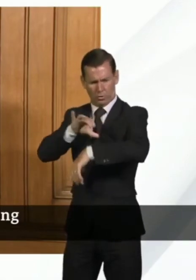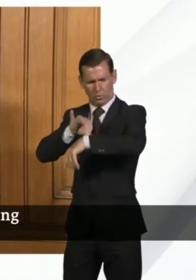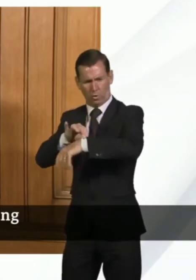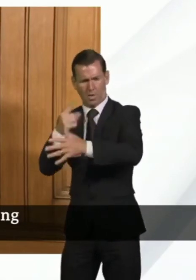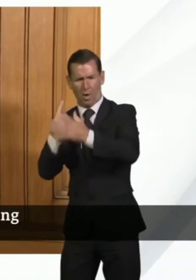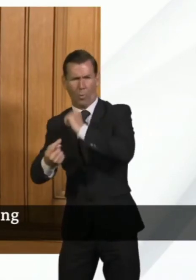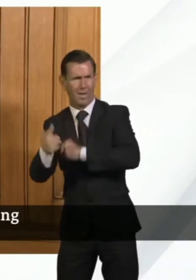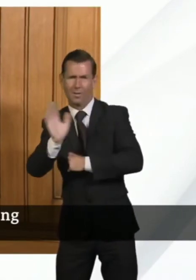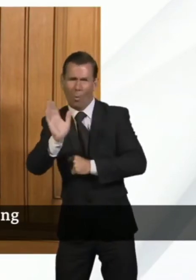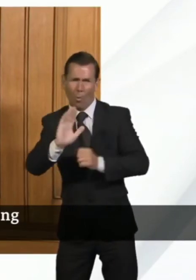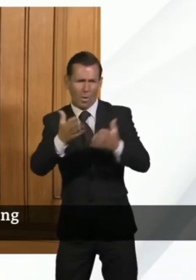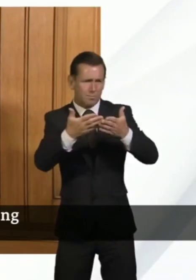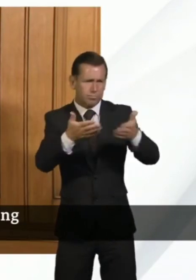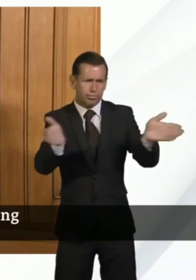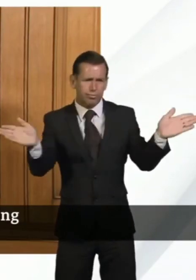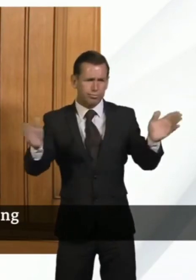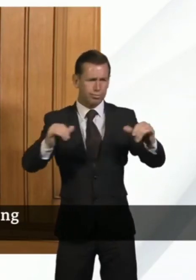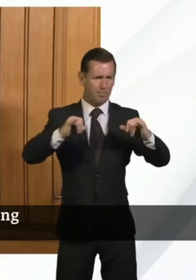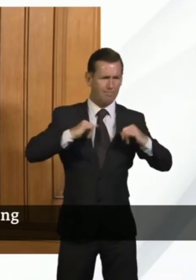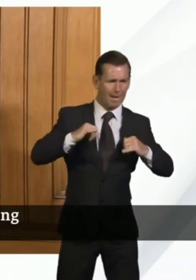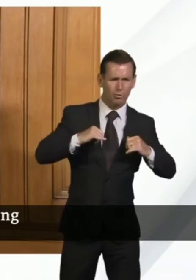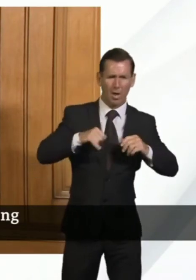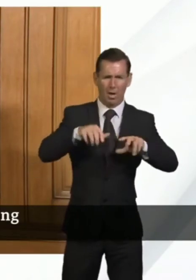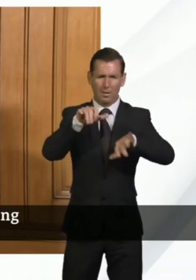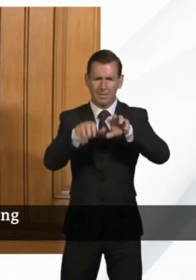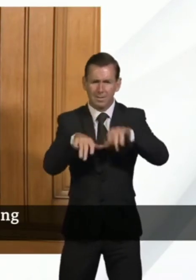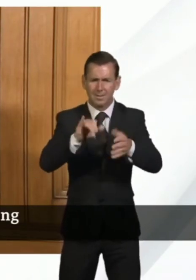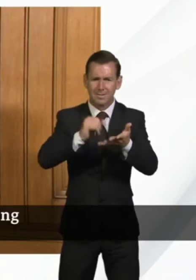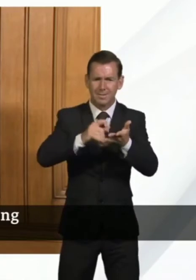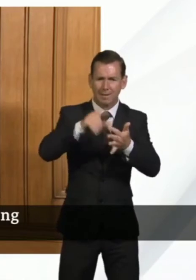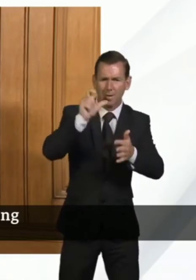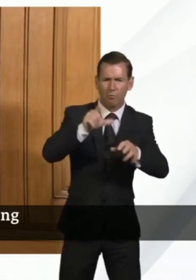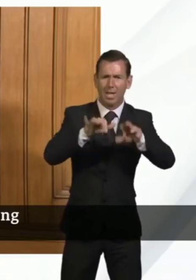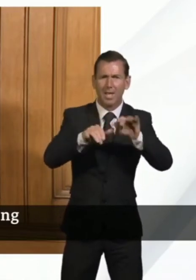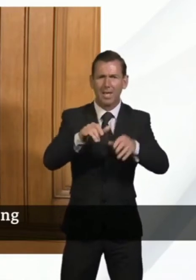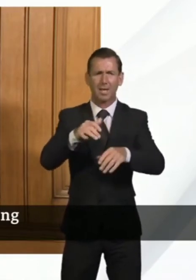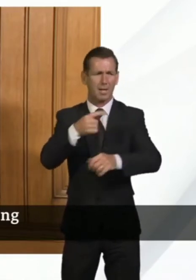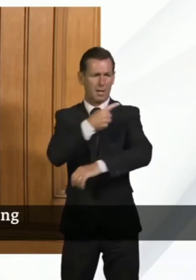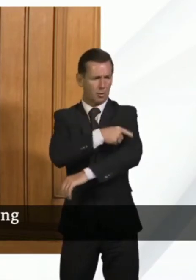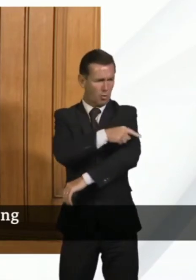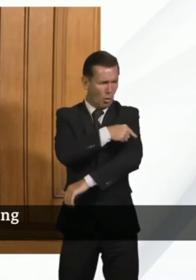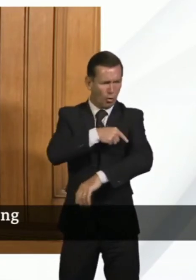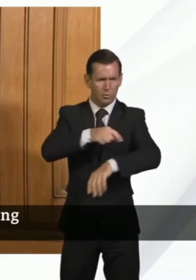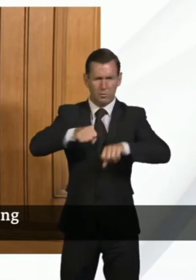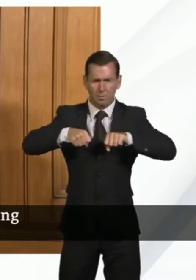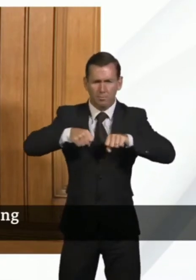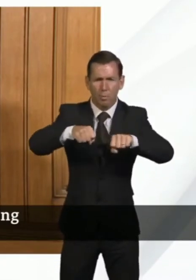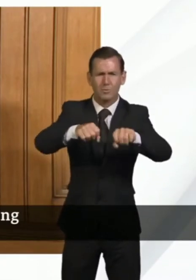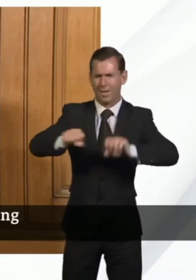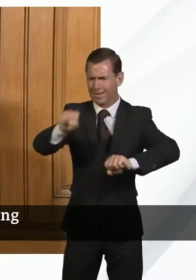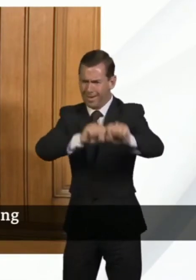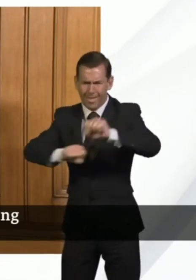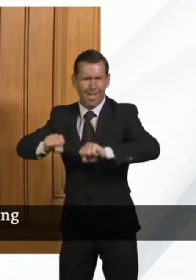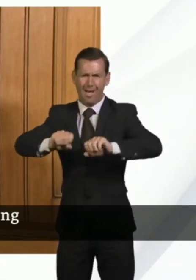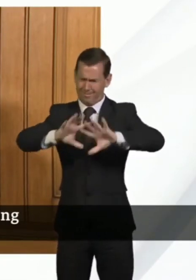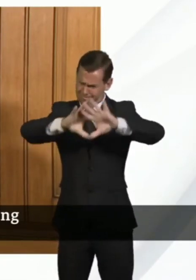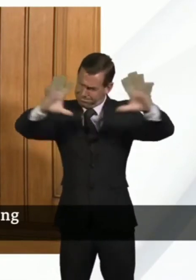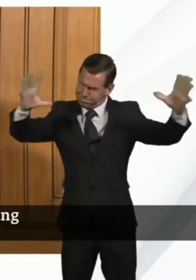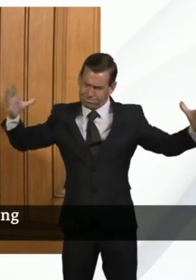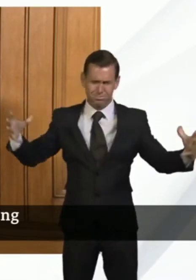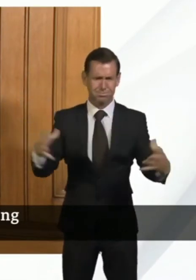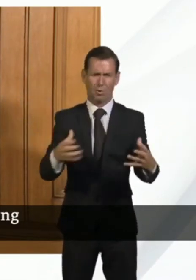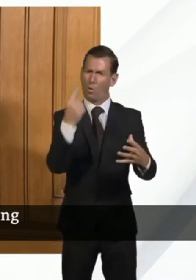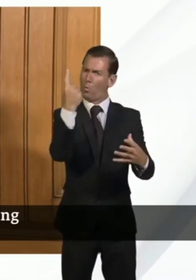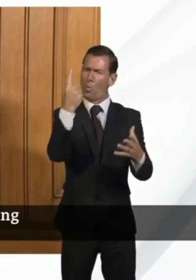from porter to manager to administrator to nurse who absolutely work together as a team